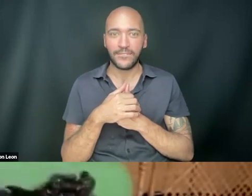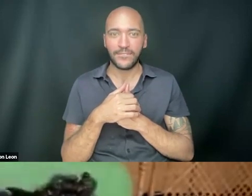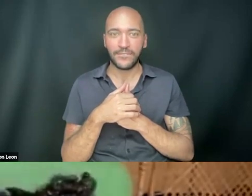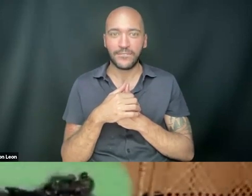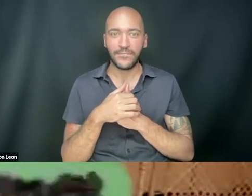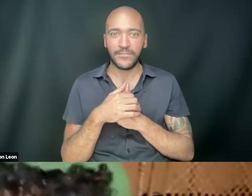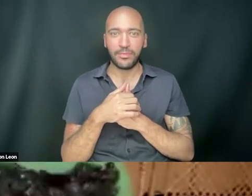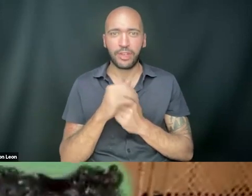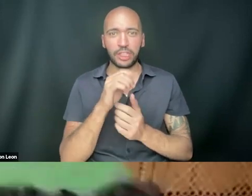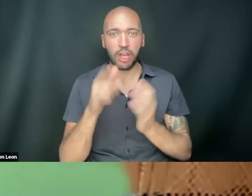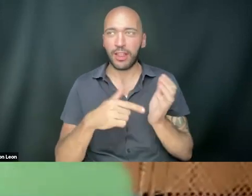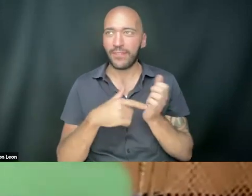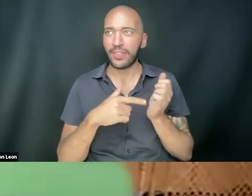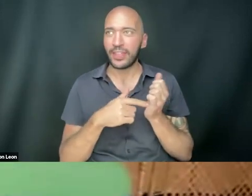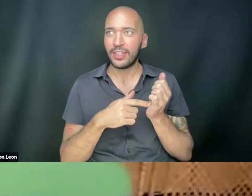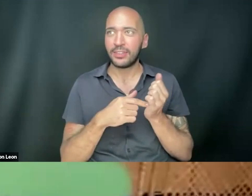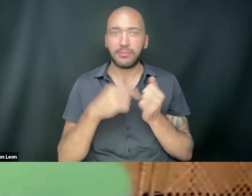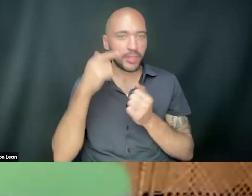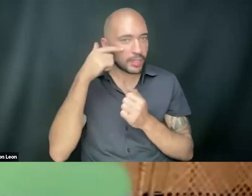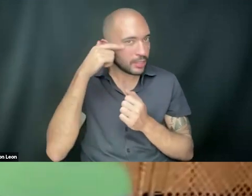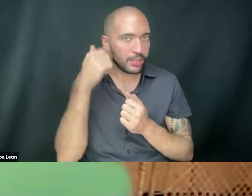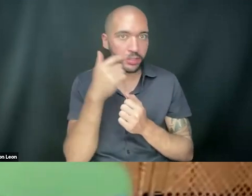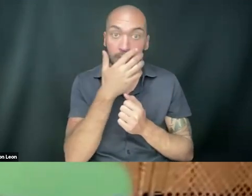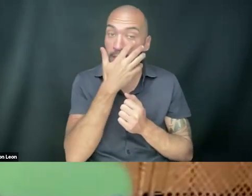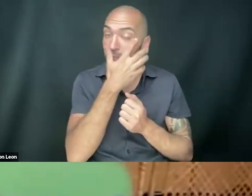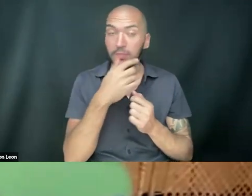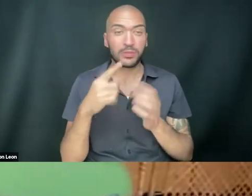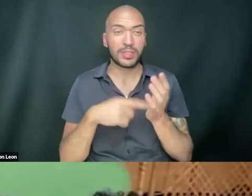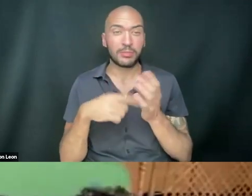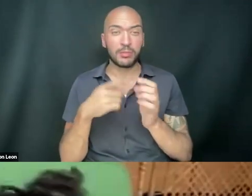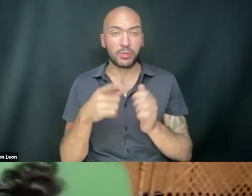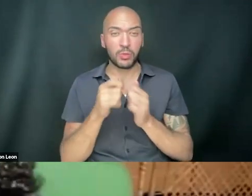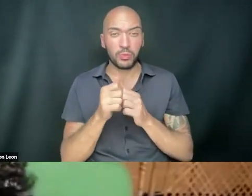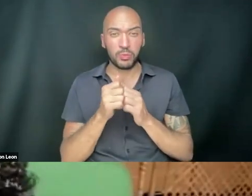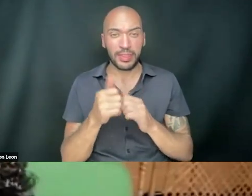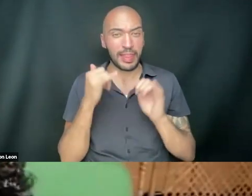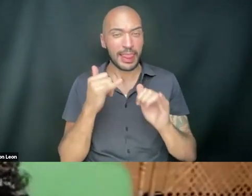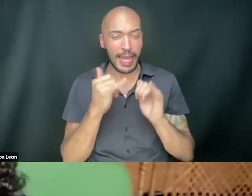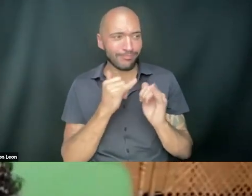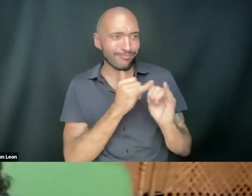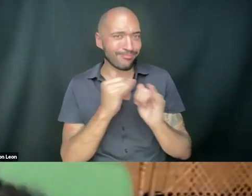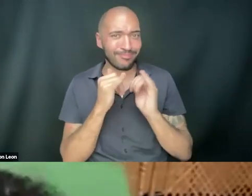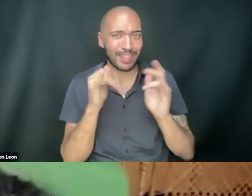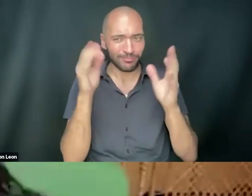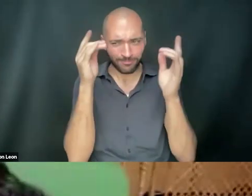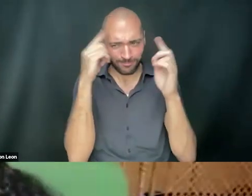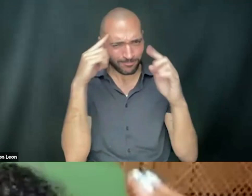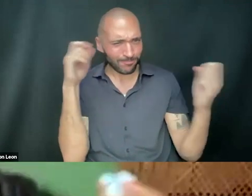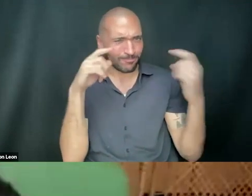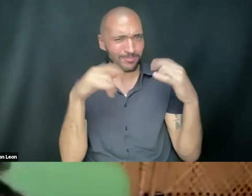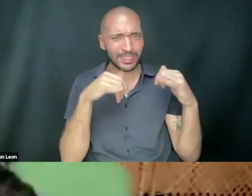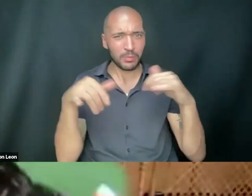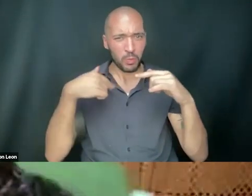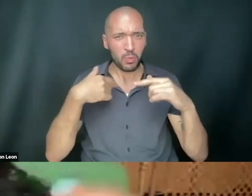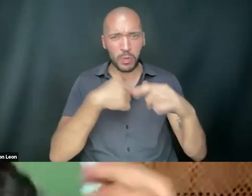how do I say this? You know how sometimes when you're with, like, like-minded folks, you're like, yes, we are,